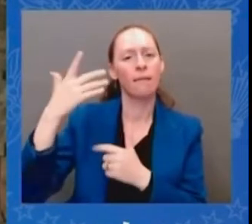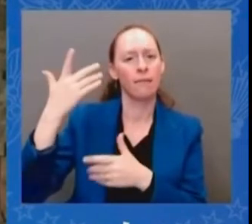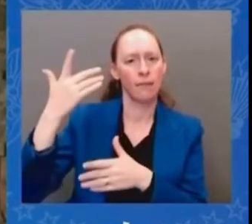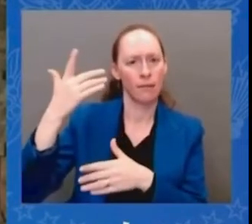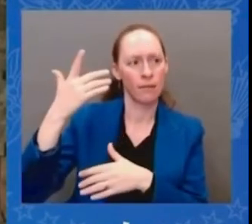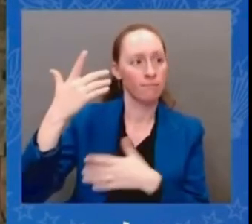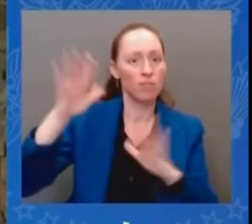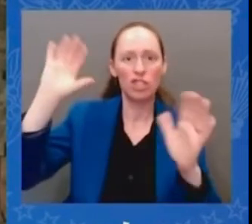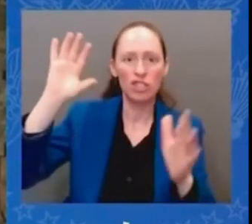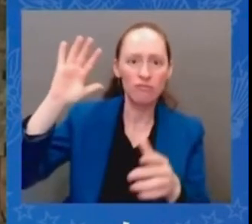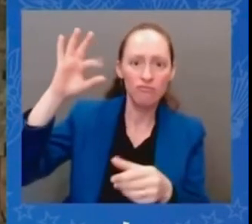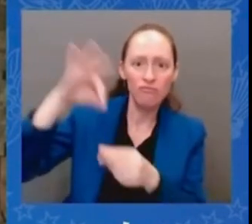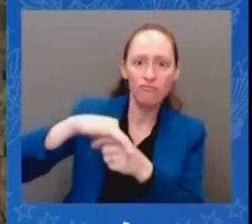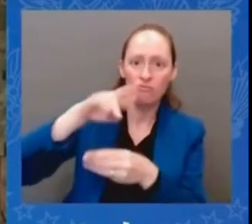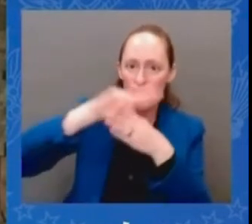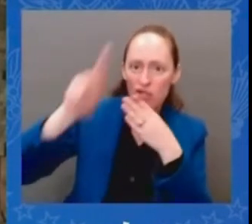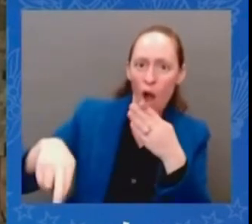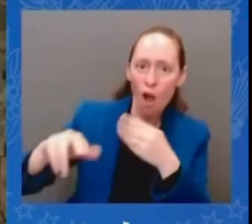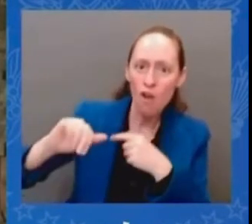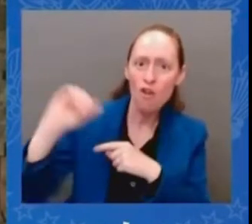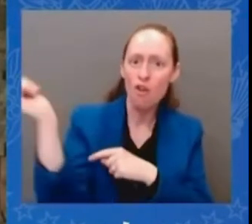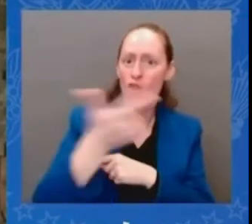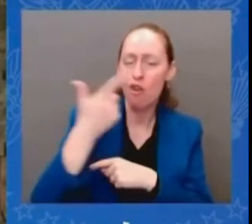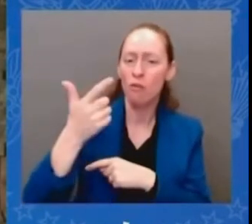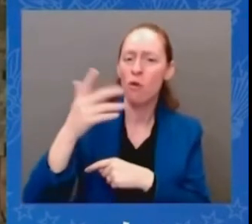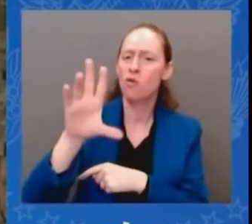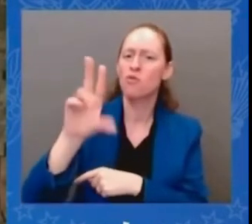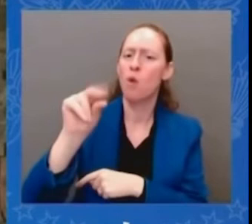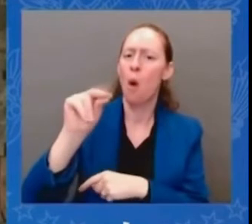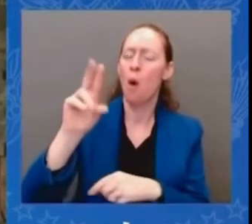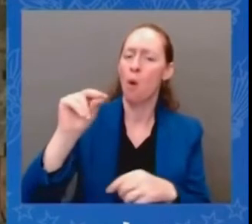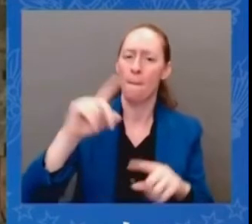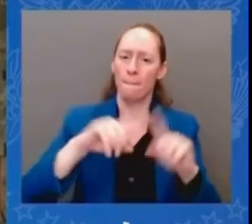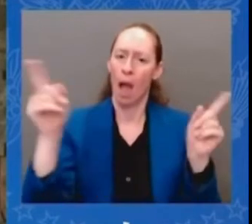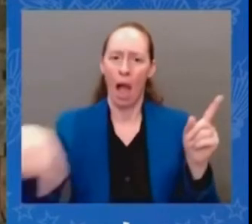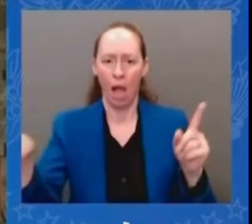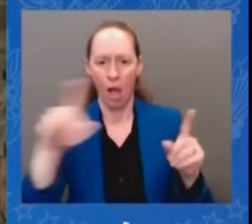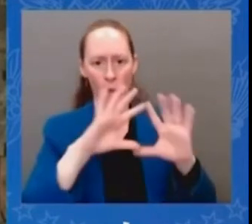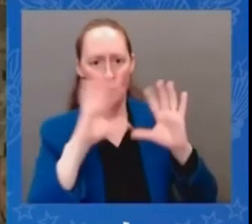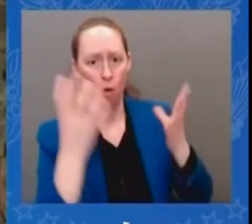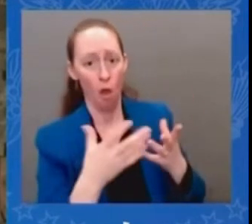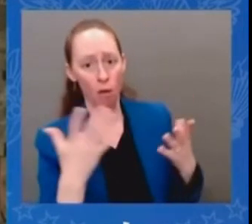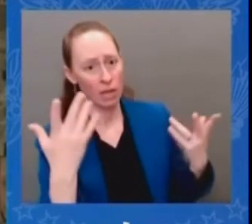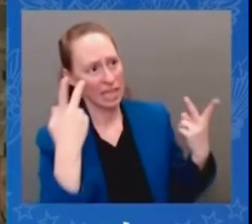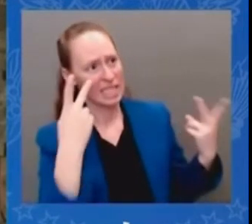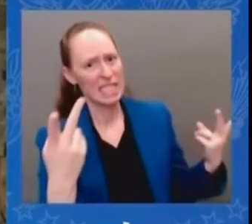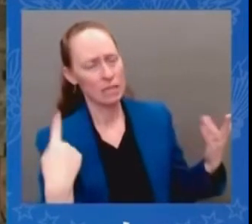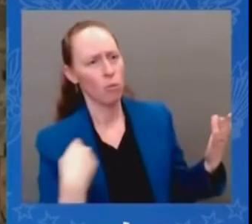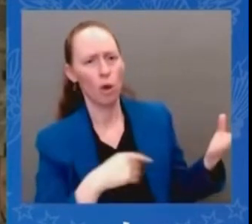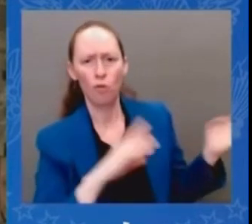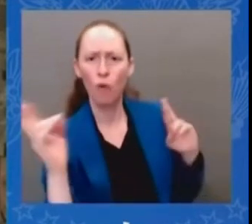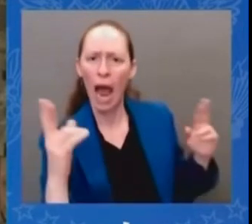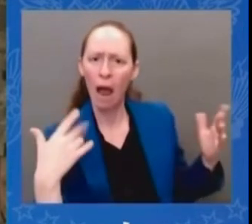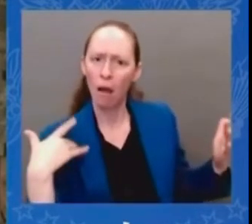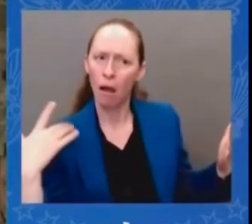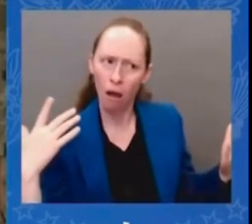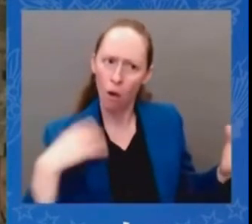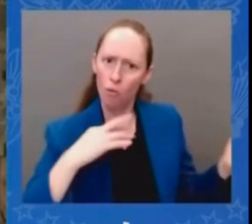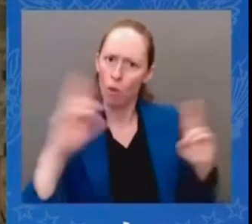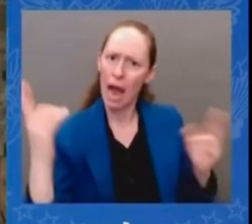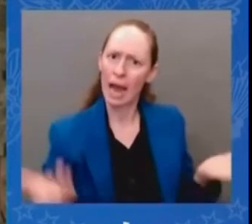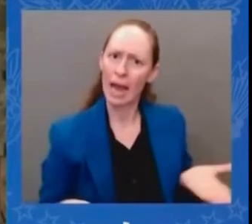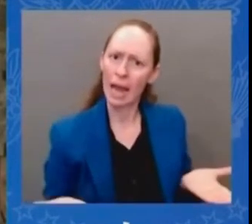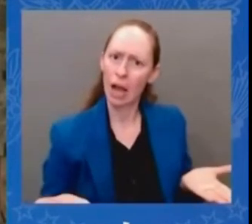the united states is uh you know the republicans who survived along with the democrats uh are of the view